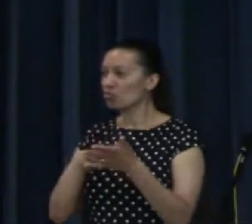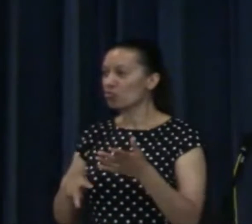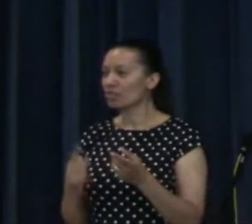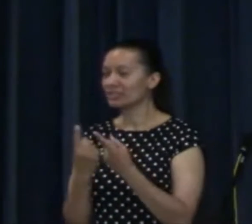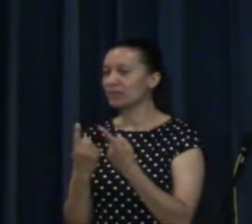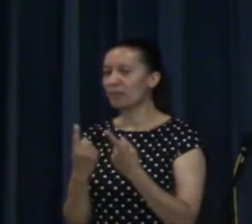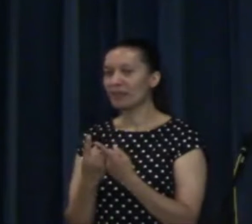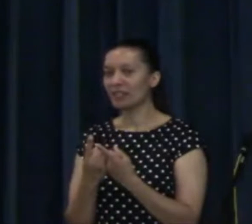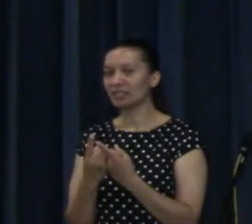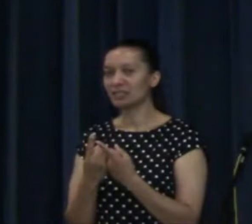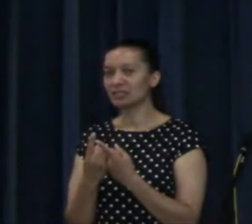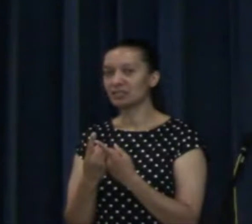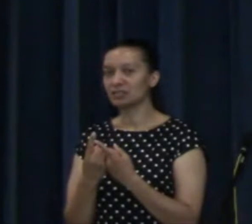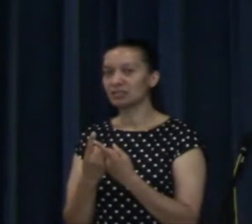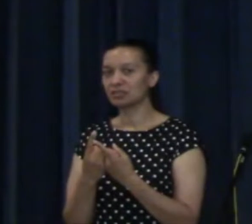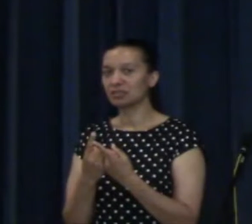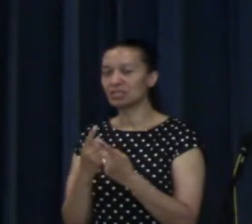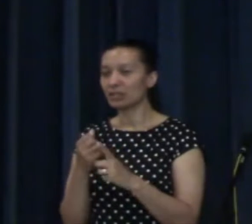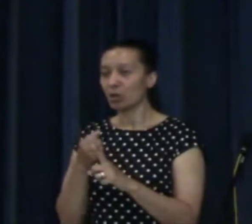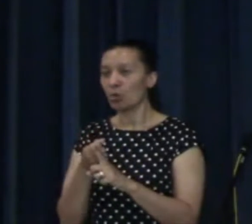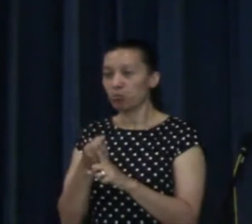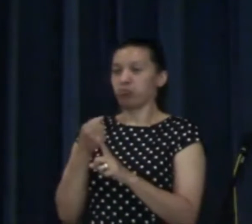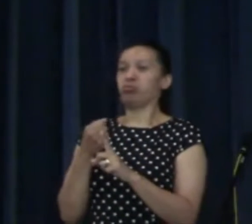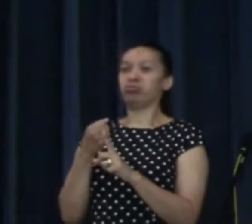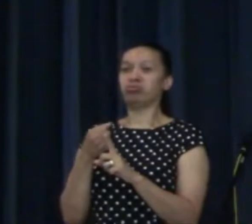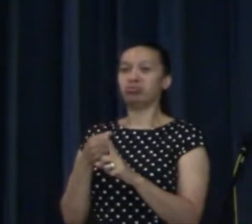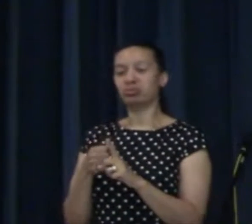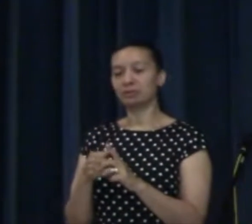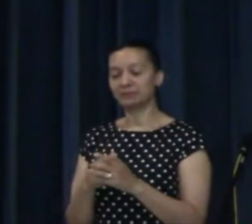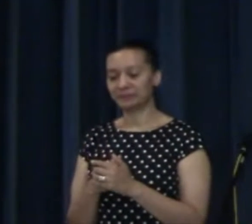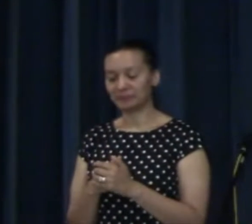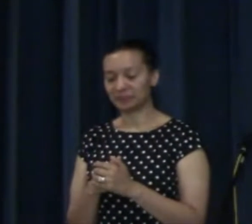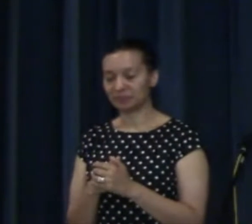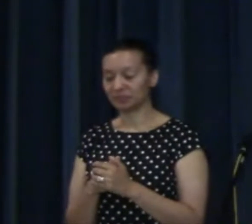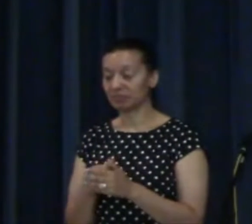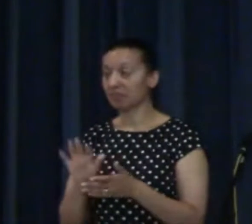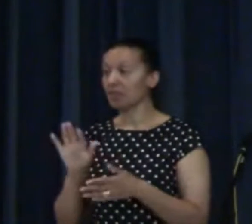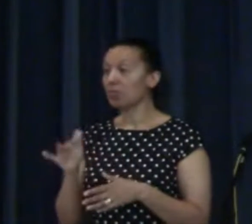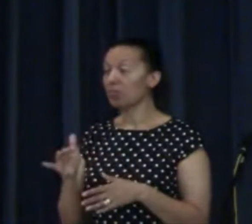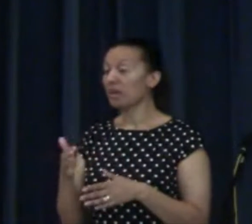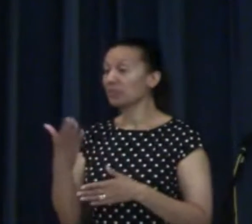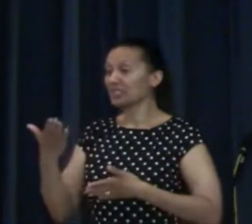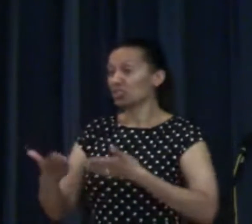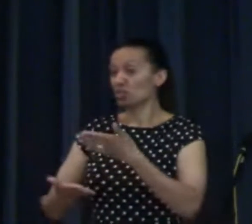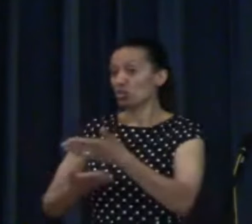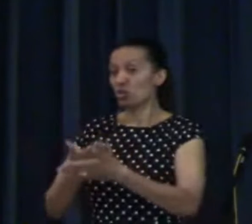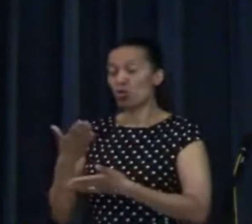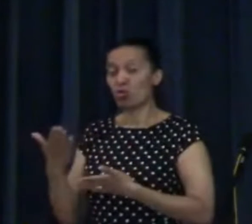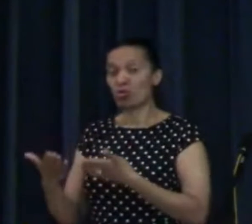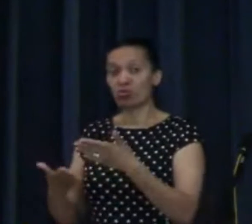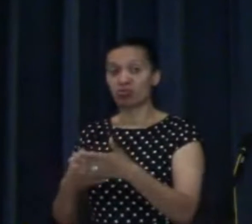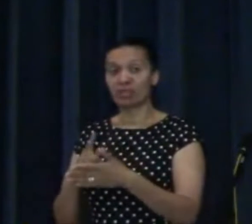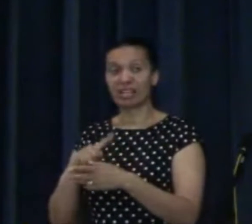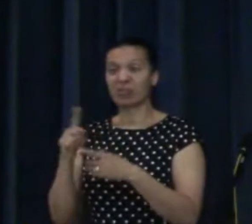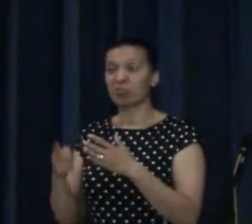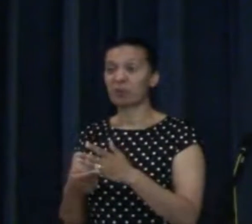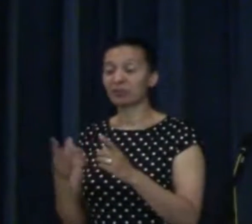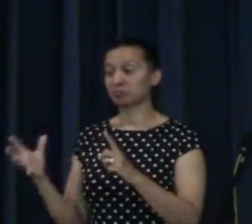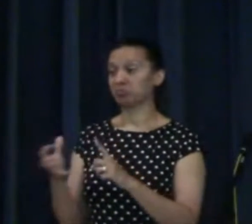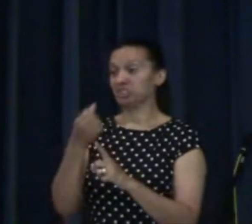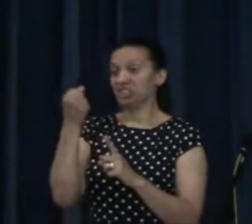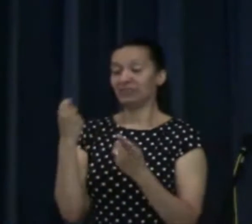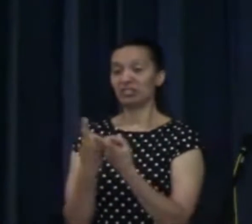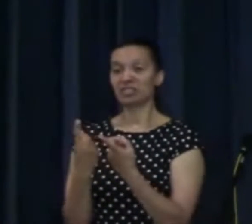that has really impacted you? Perhaps it was a story about somebody achieving something